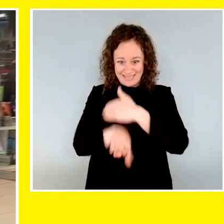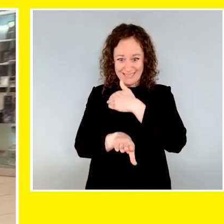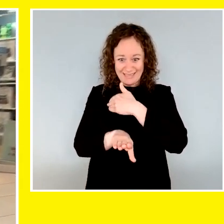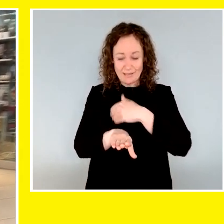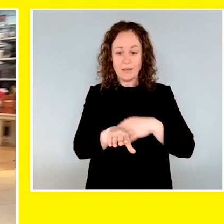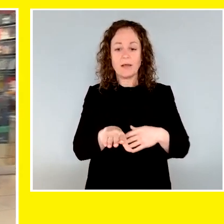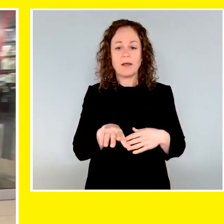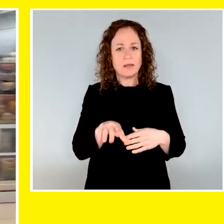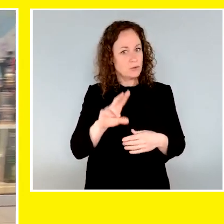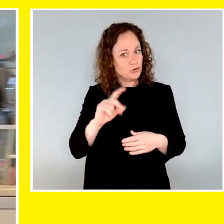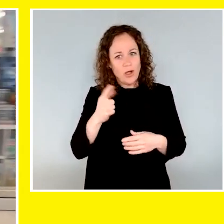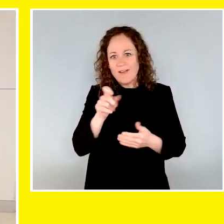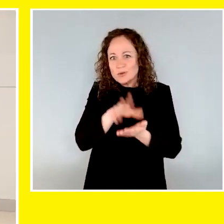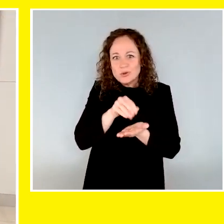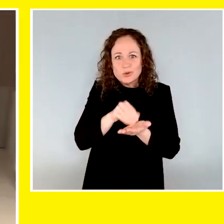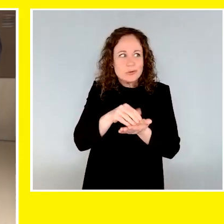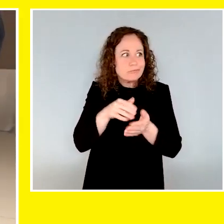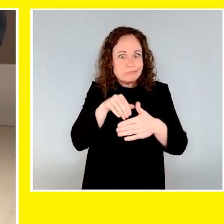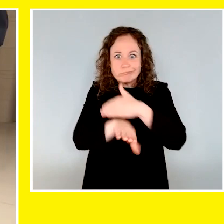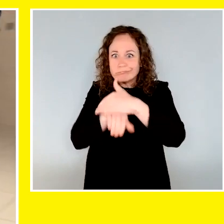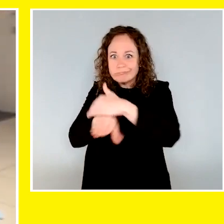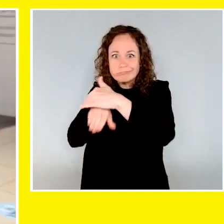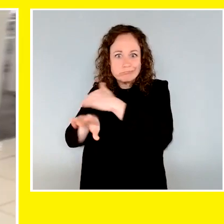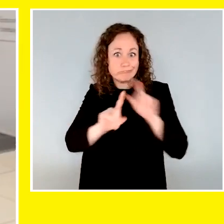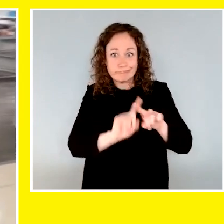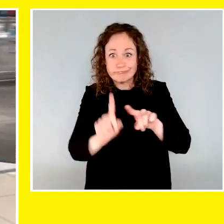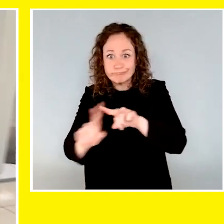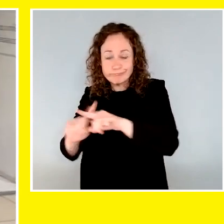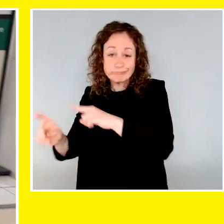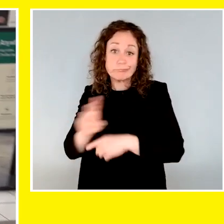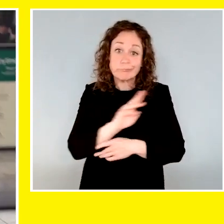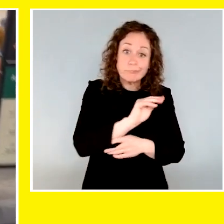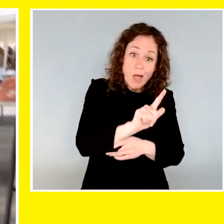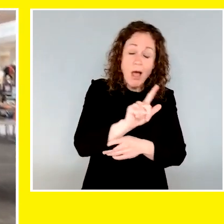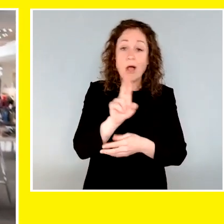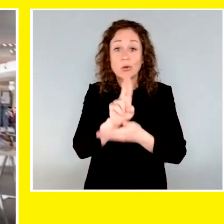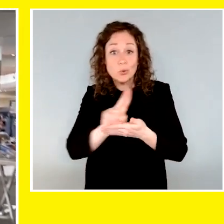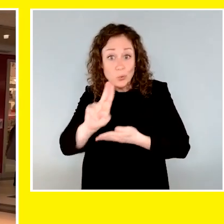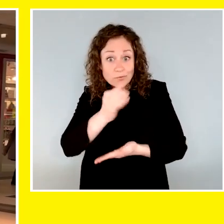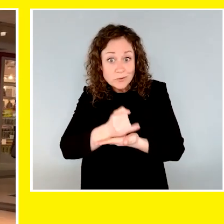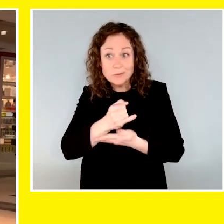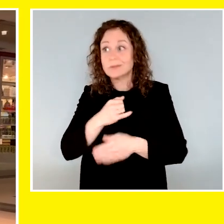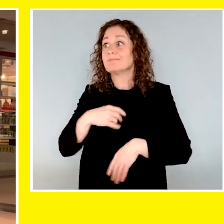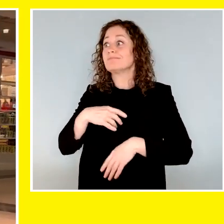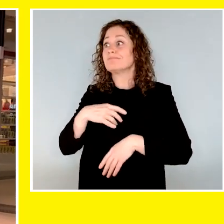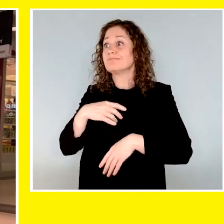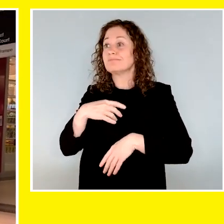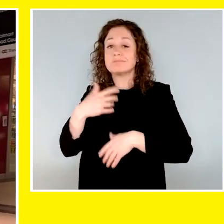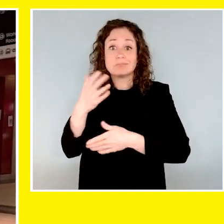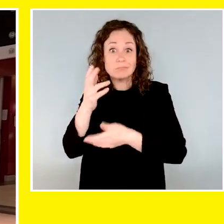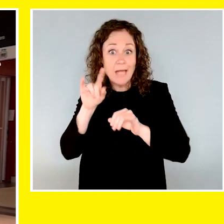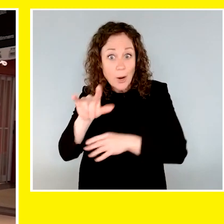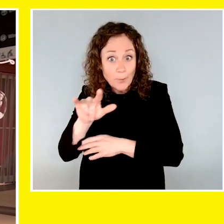through indoor public spaces like malls, university campuses and airports and will need to be able to guide their handlers to